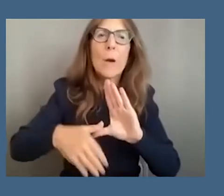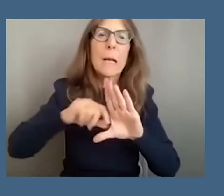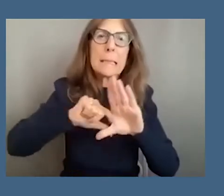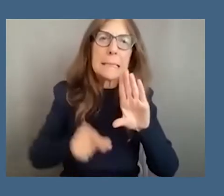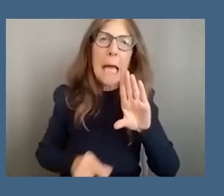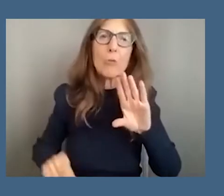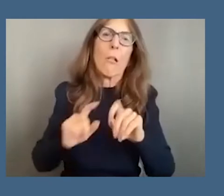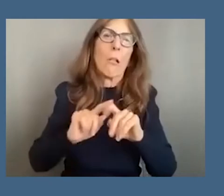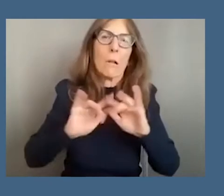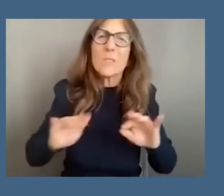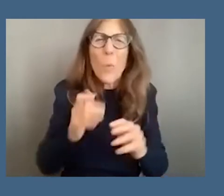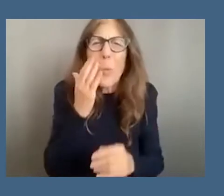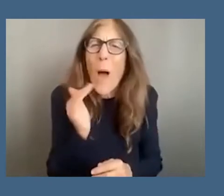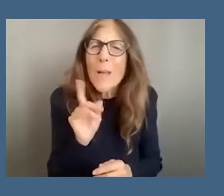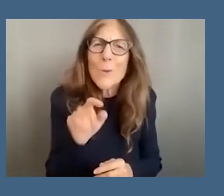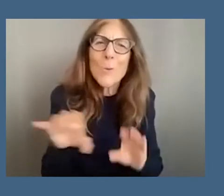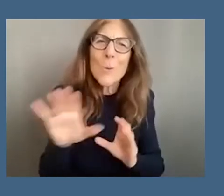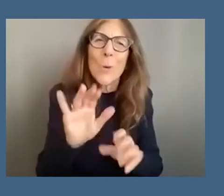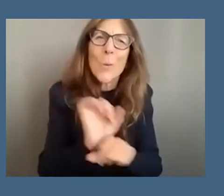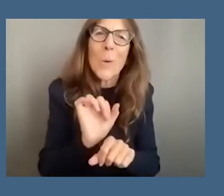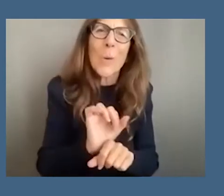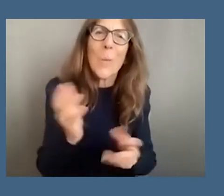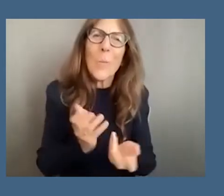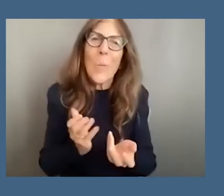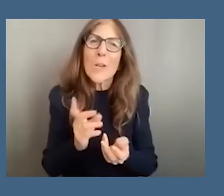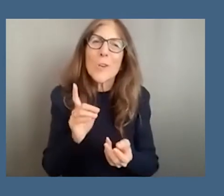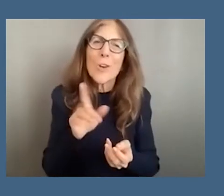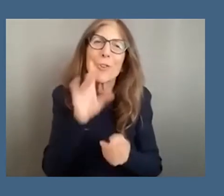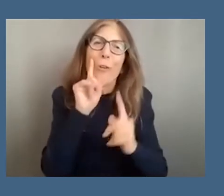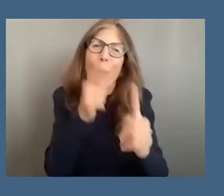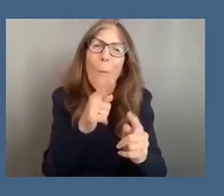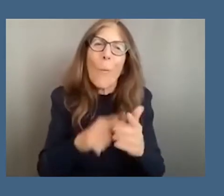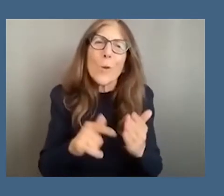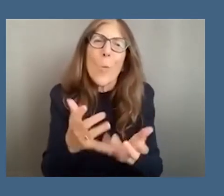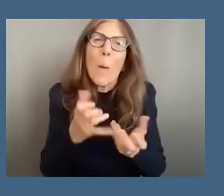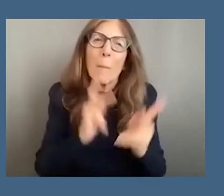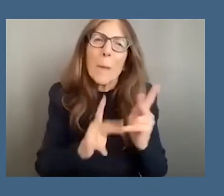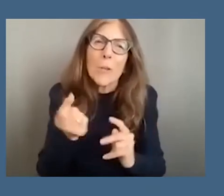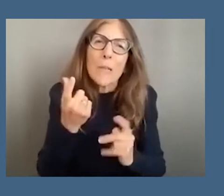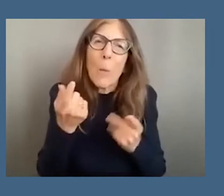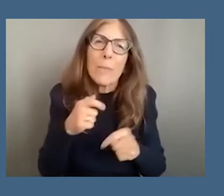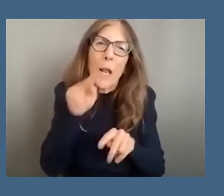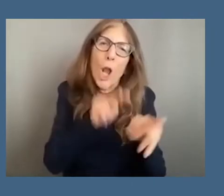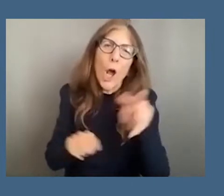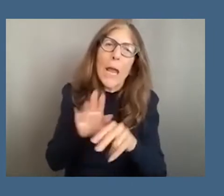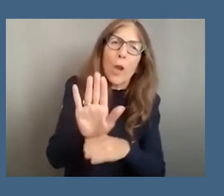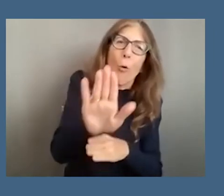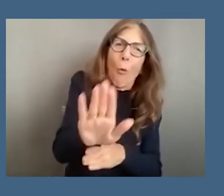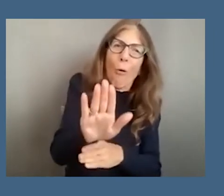you do this work and what it is that you're looking for people to understand from your work um